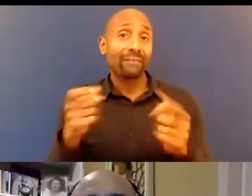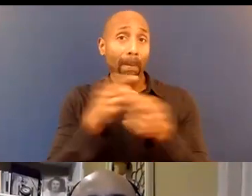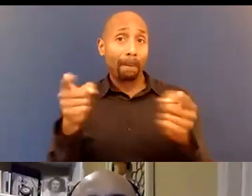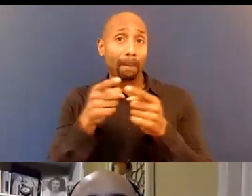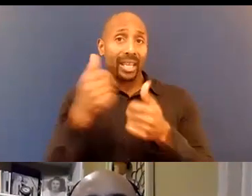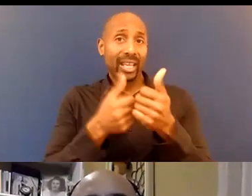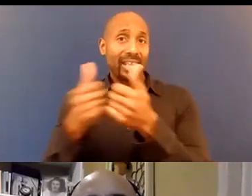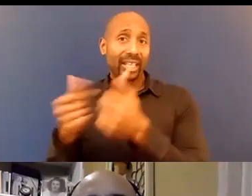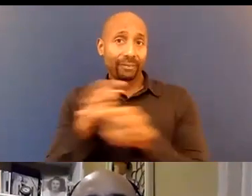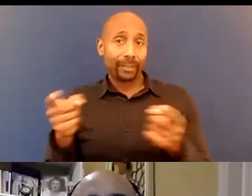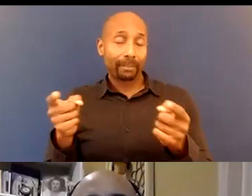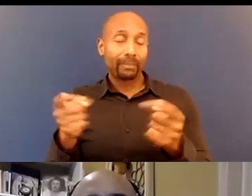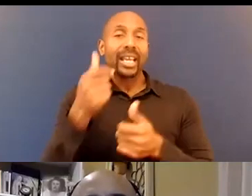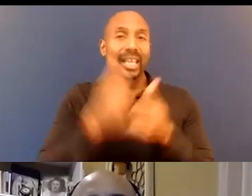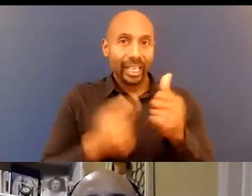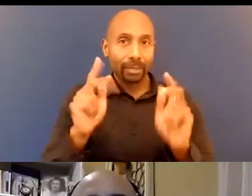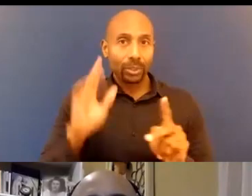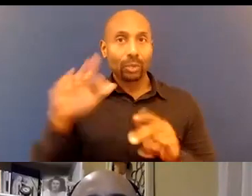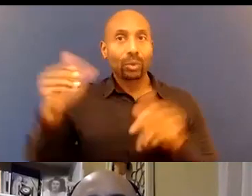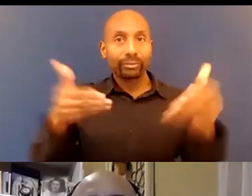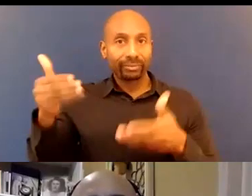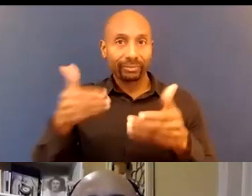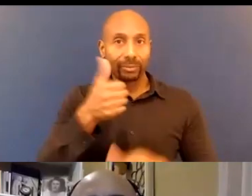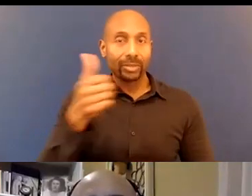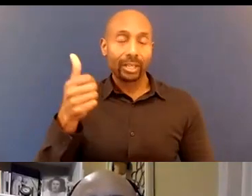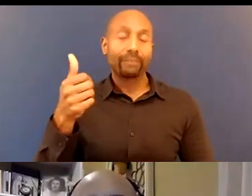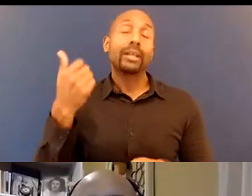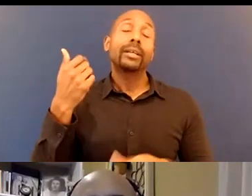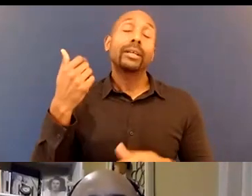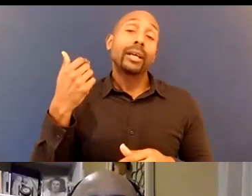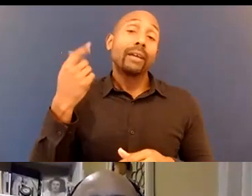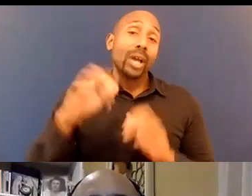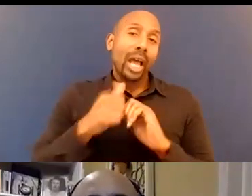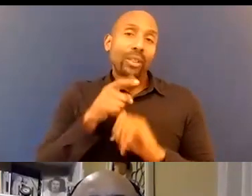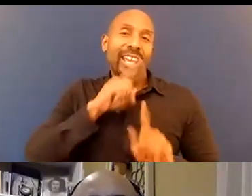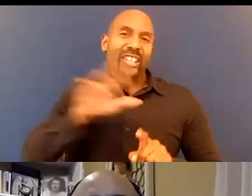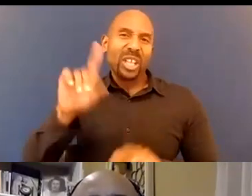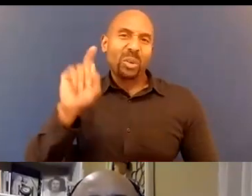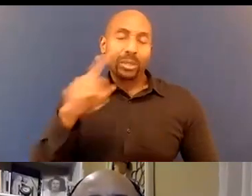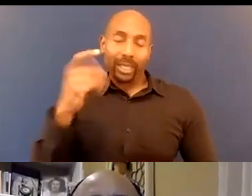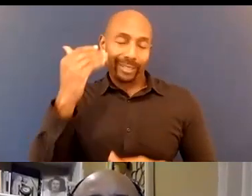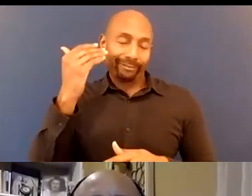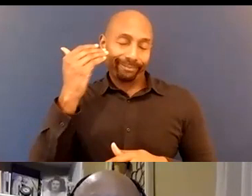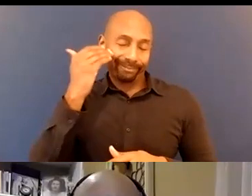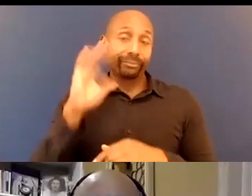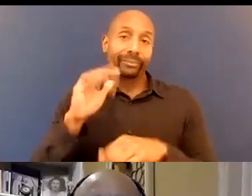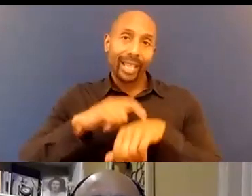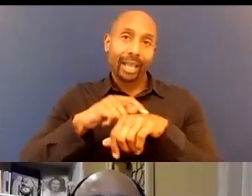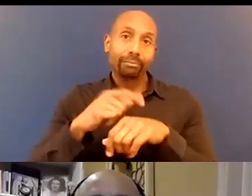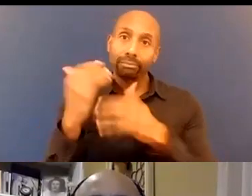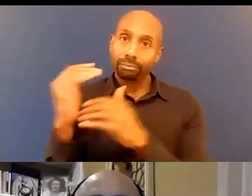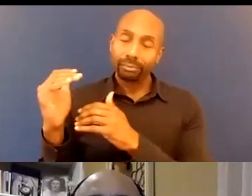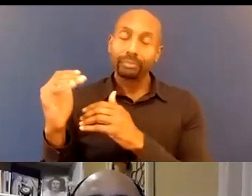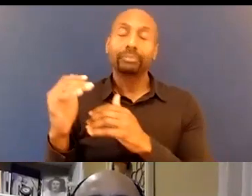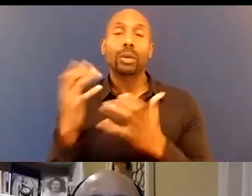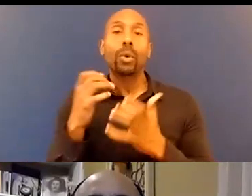going to introduce themselves and how they answer their questions, because we know that our time is limited, and we want to really give you something to walk